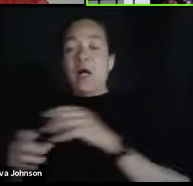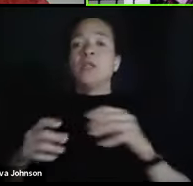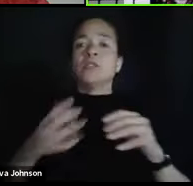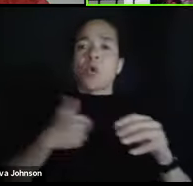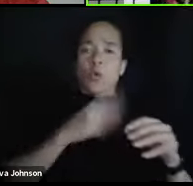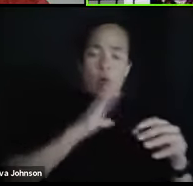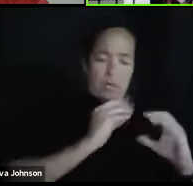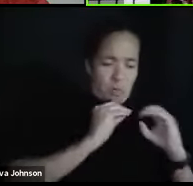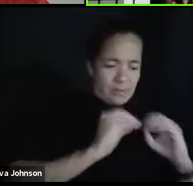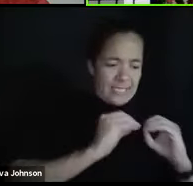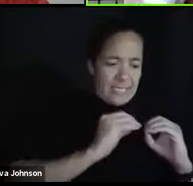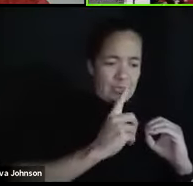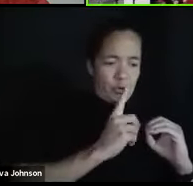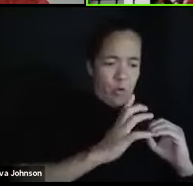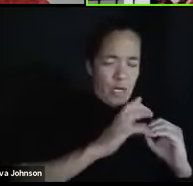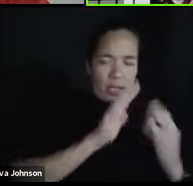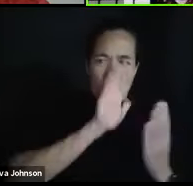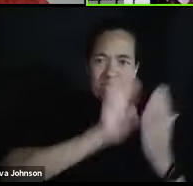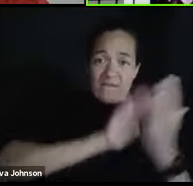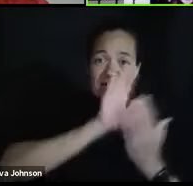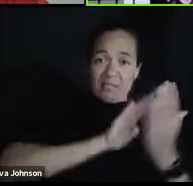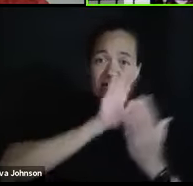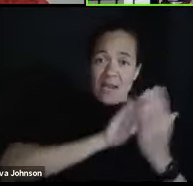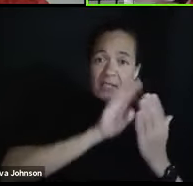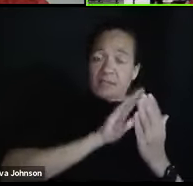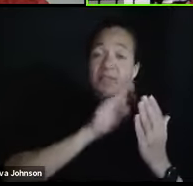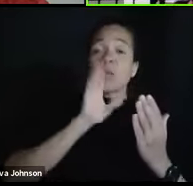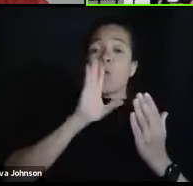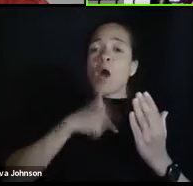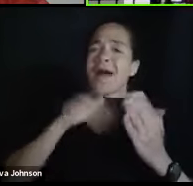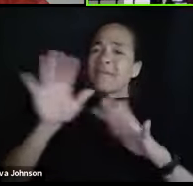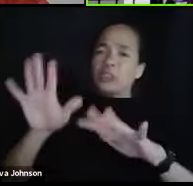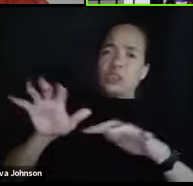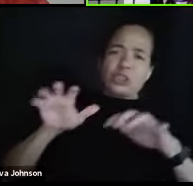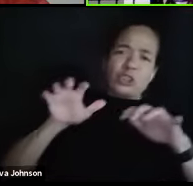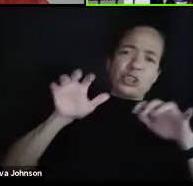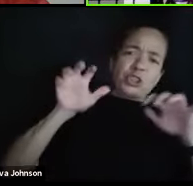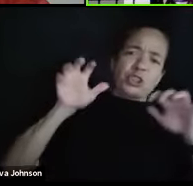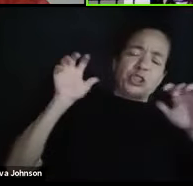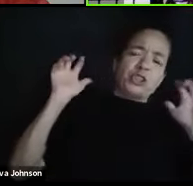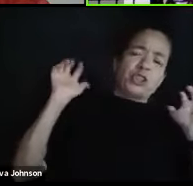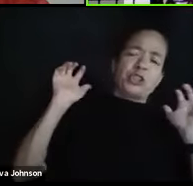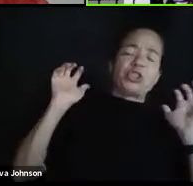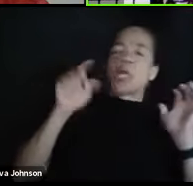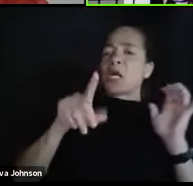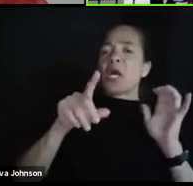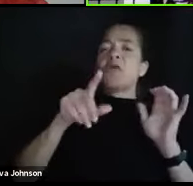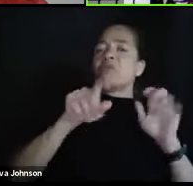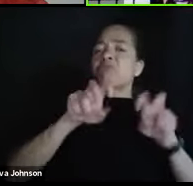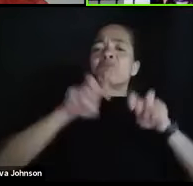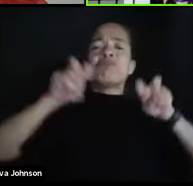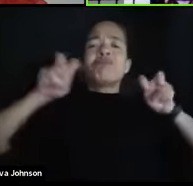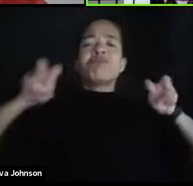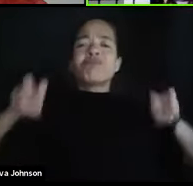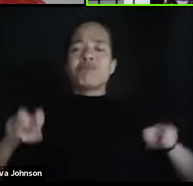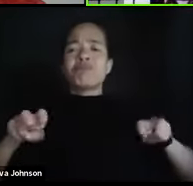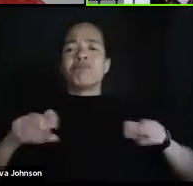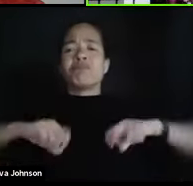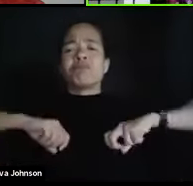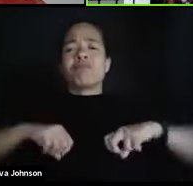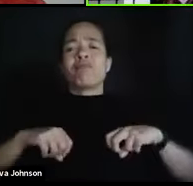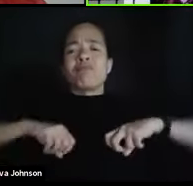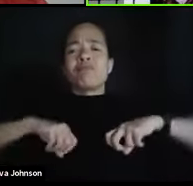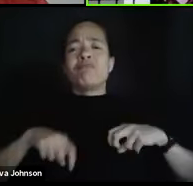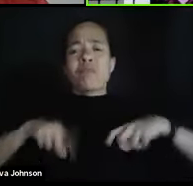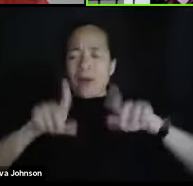face-to-face. We'll be in this large arena where you won't have to worry about social distancing